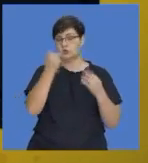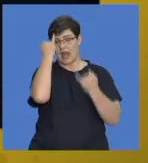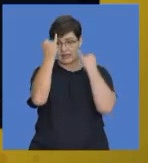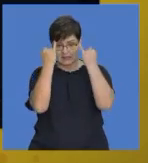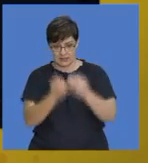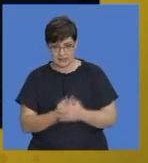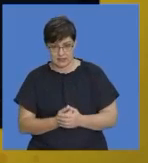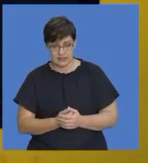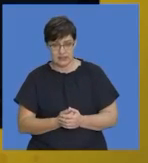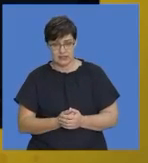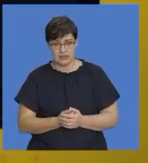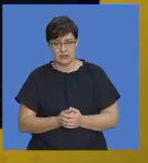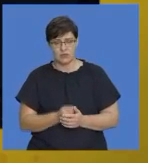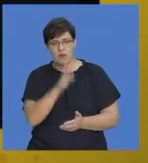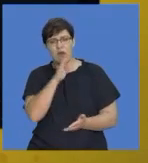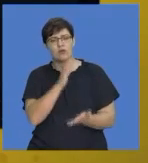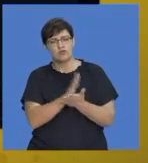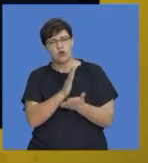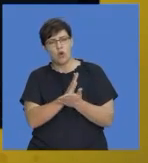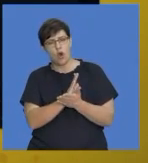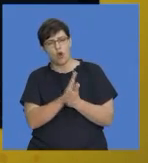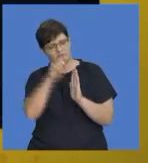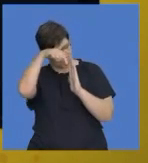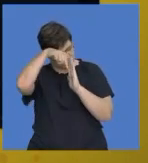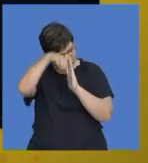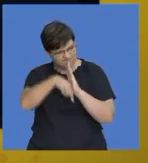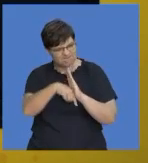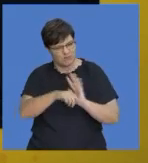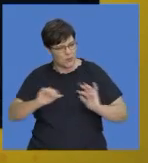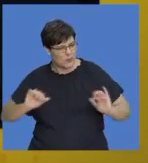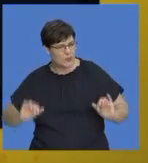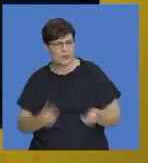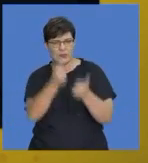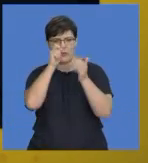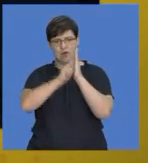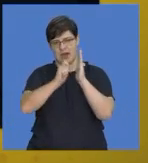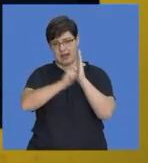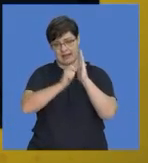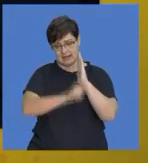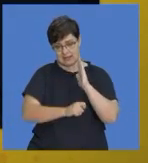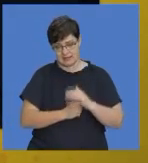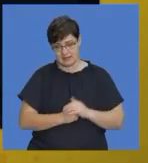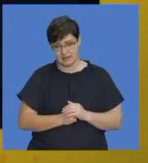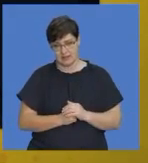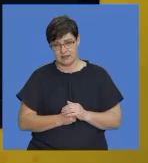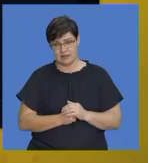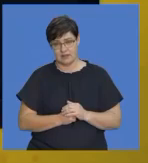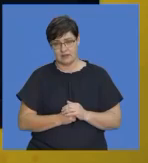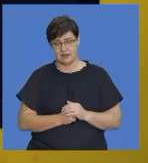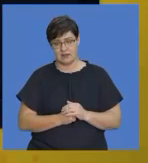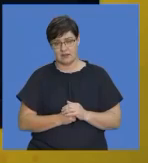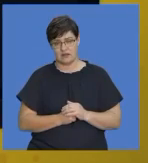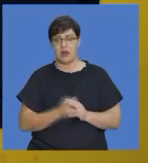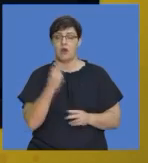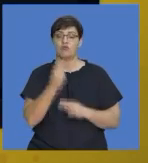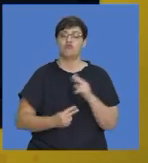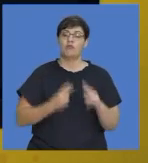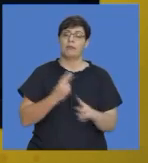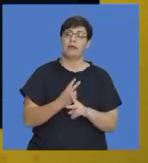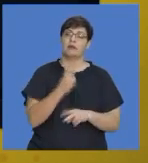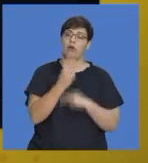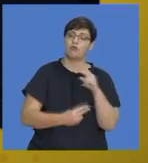a very comprehensive, well-written piece. You must make sure you do not repeat your ideas.